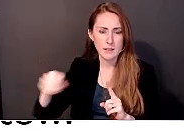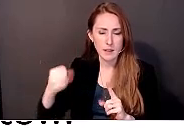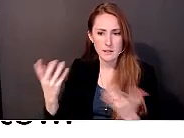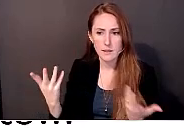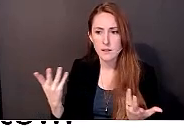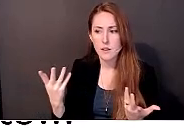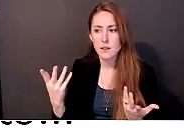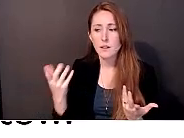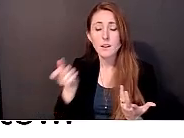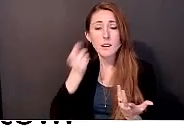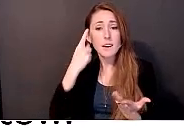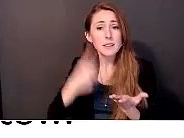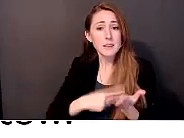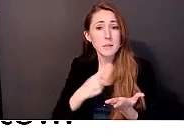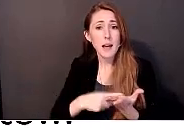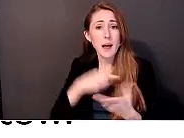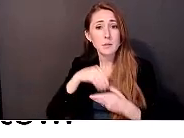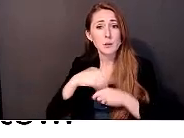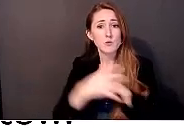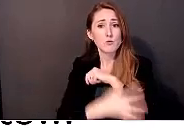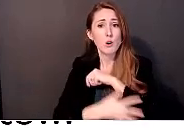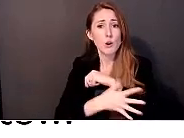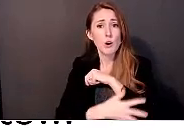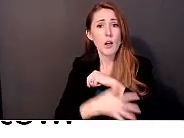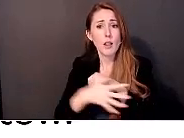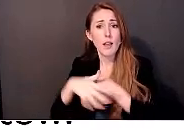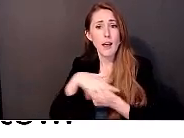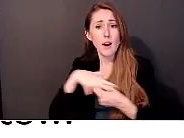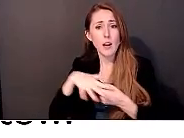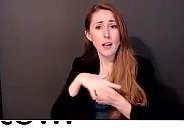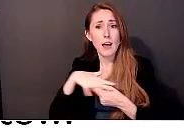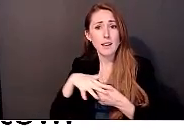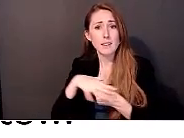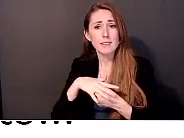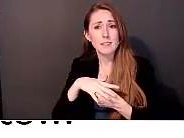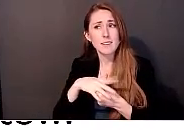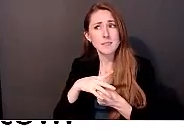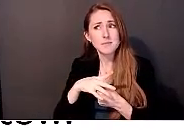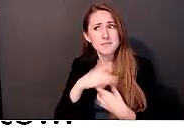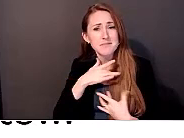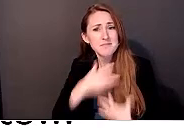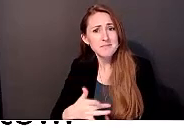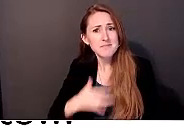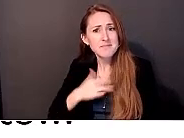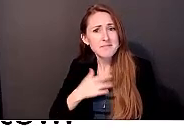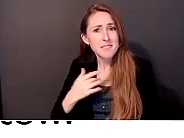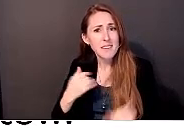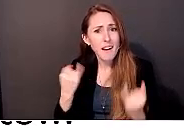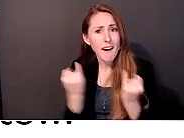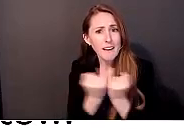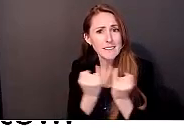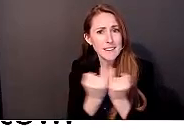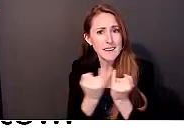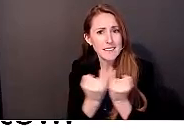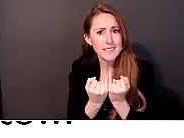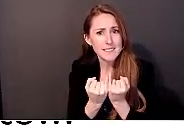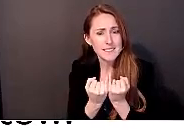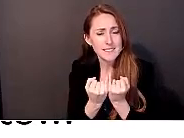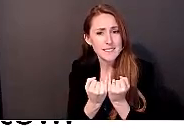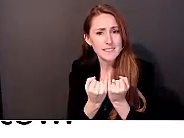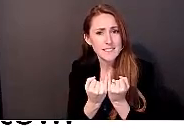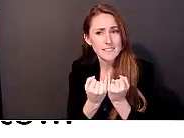area, as Raina talked about the marginalization, you feel isolation. You feel like these problems are,